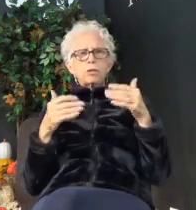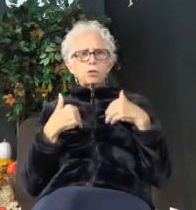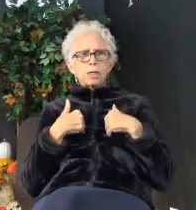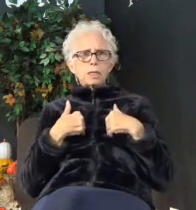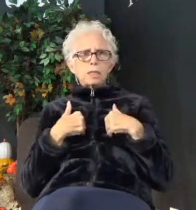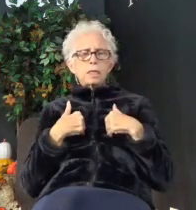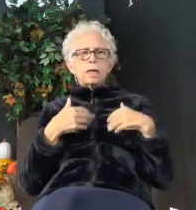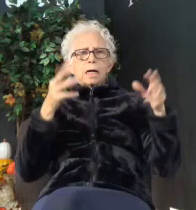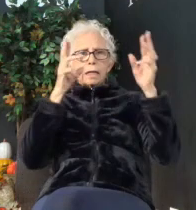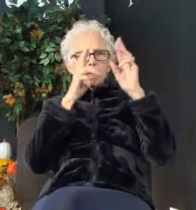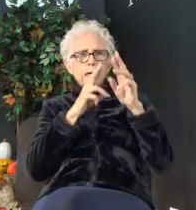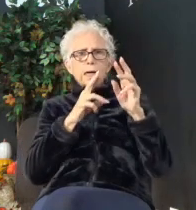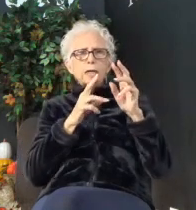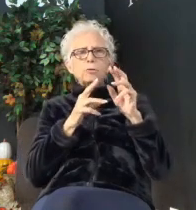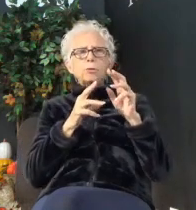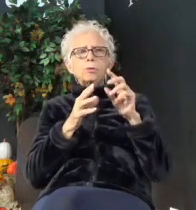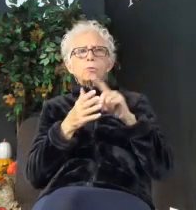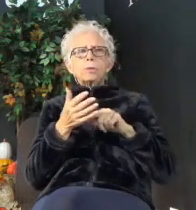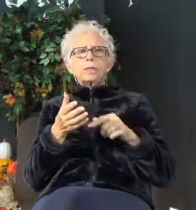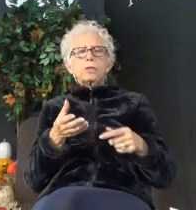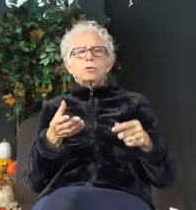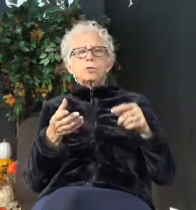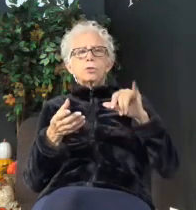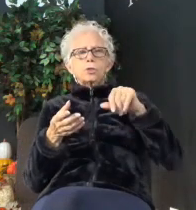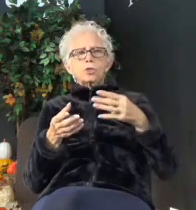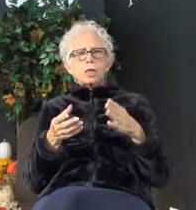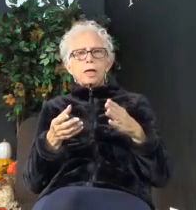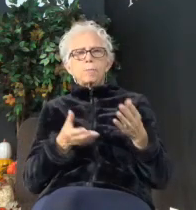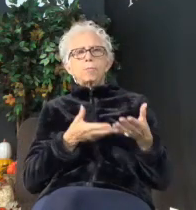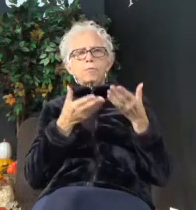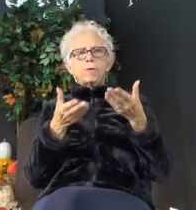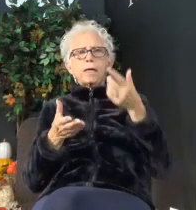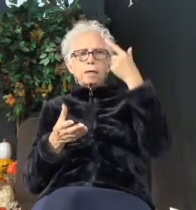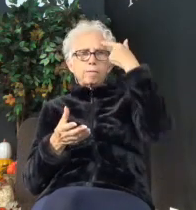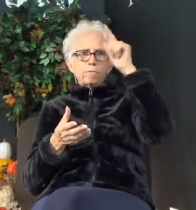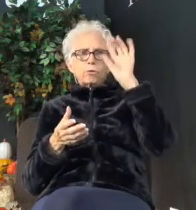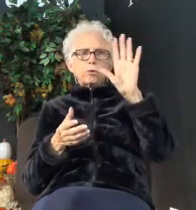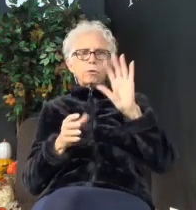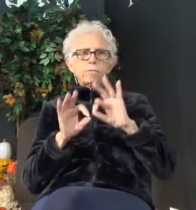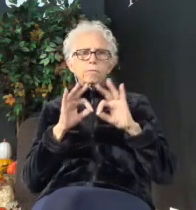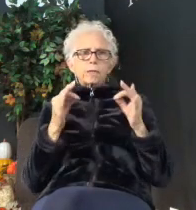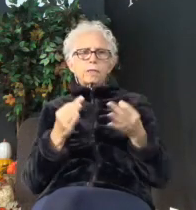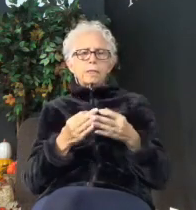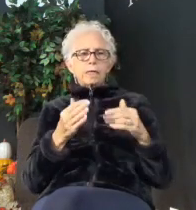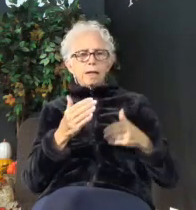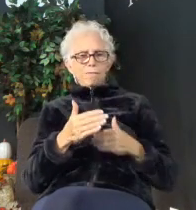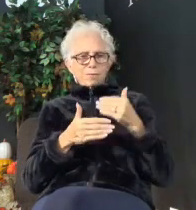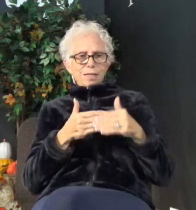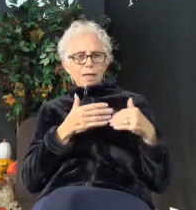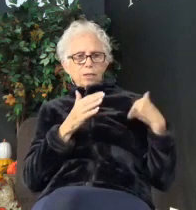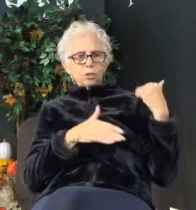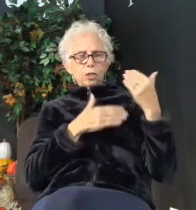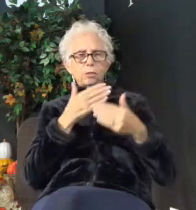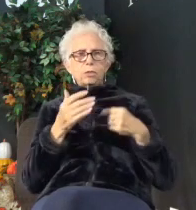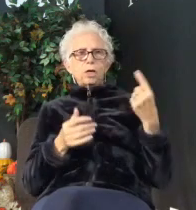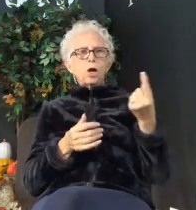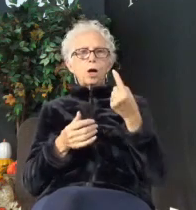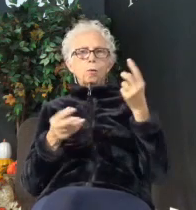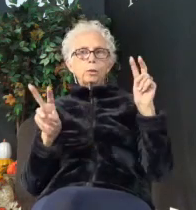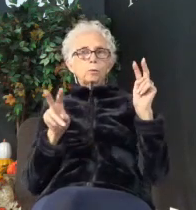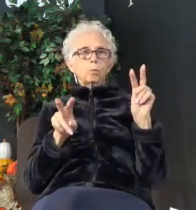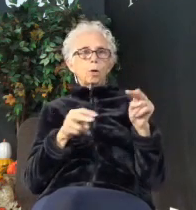honor and what your job provided for you, for your family? The next generation is always watching.